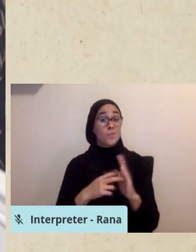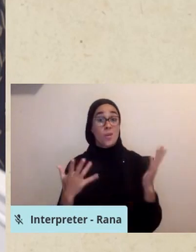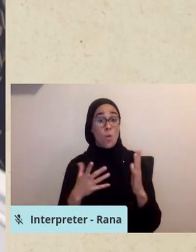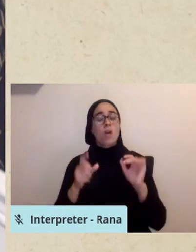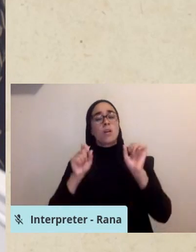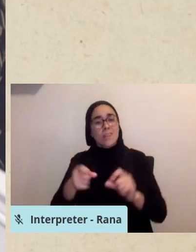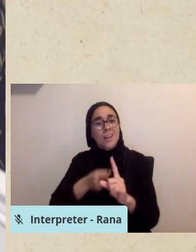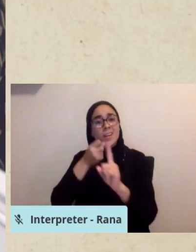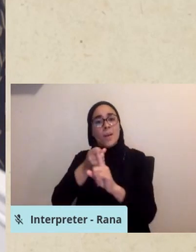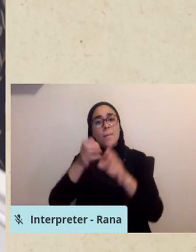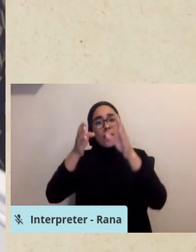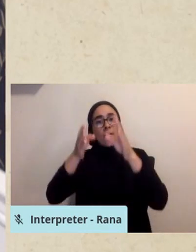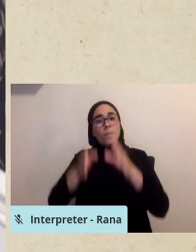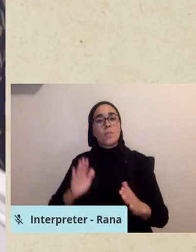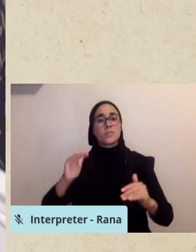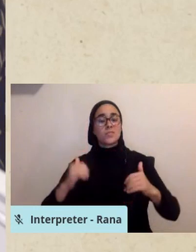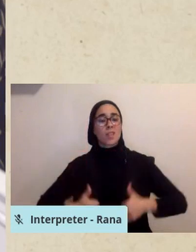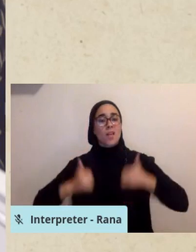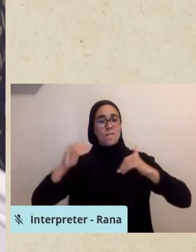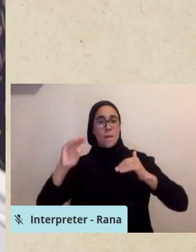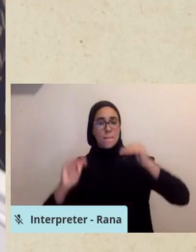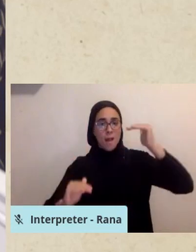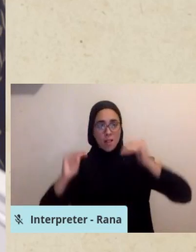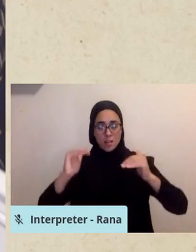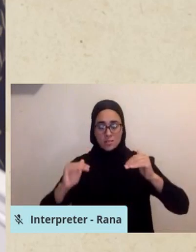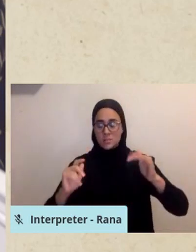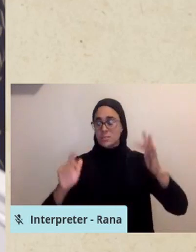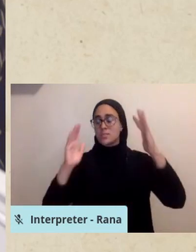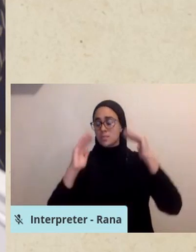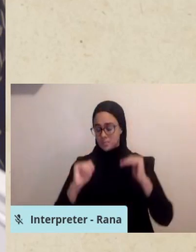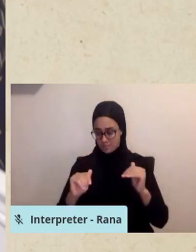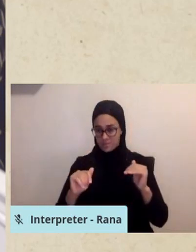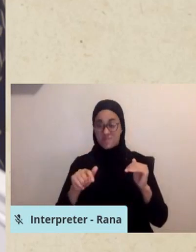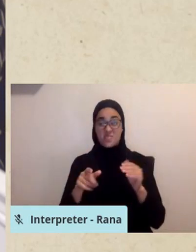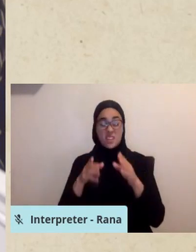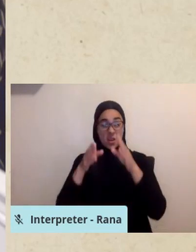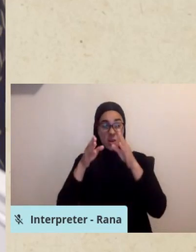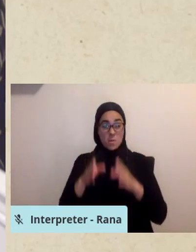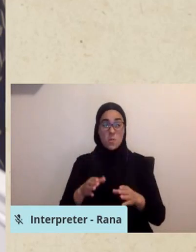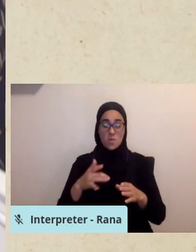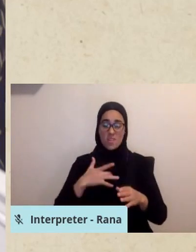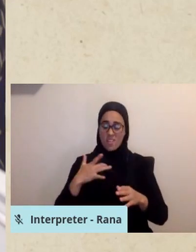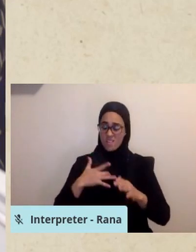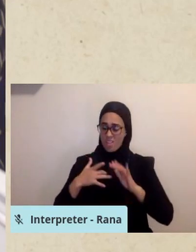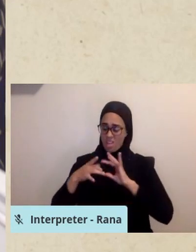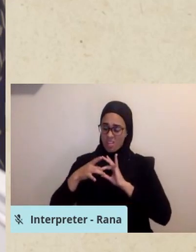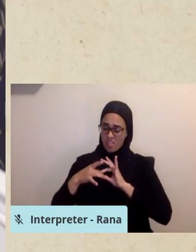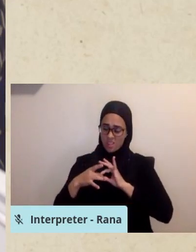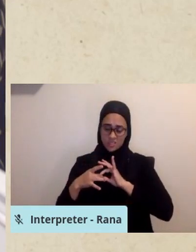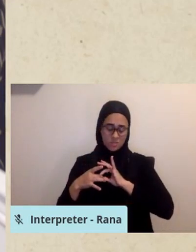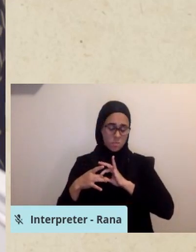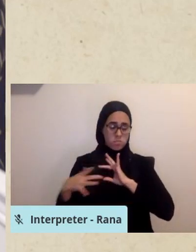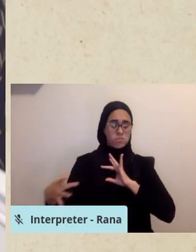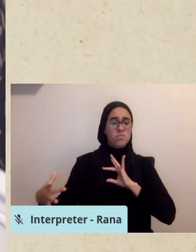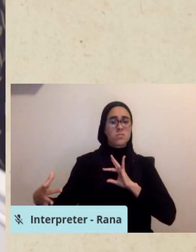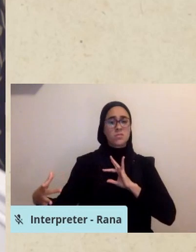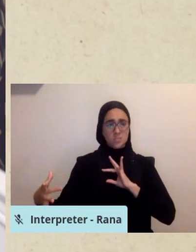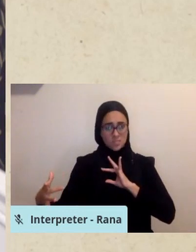overall life balance. It can undermine someone's anchor point that is exterior to them.